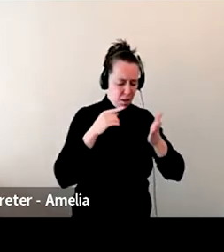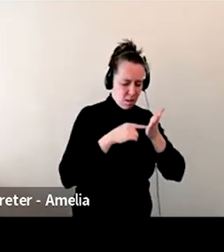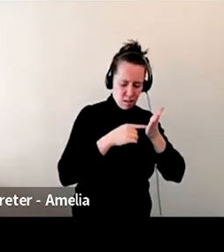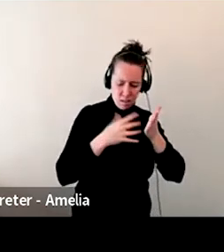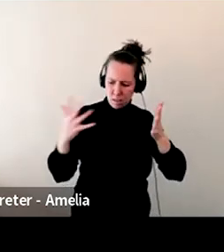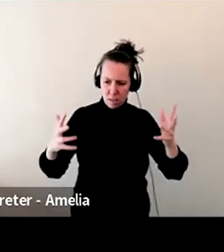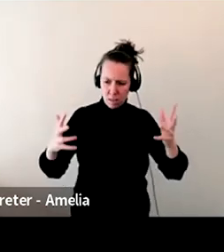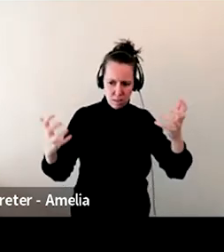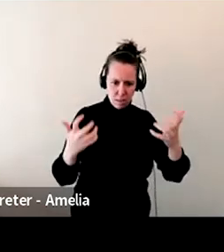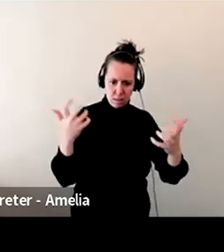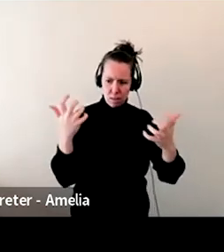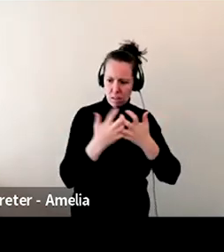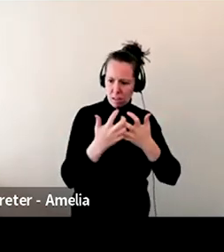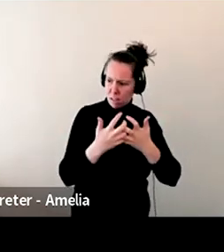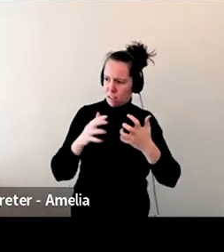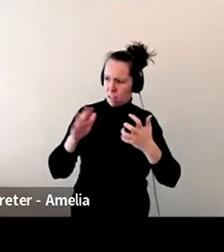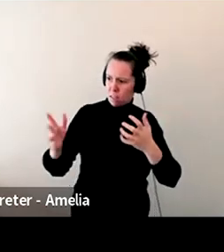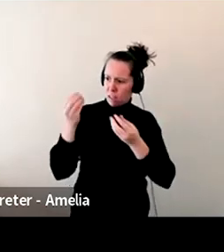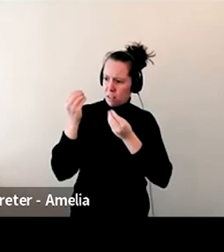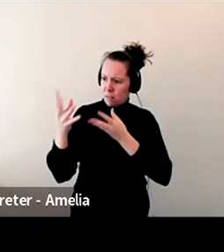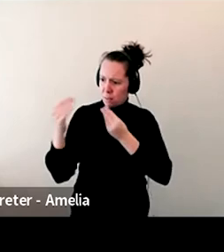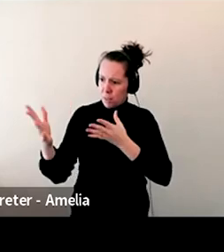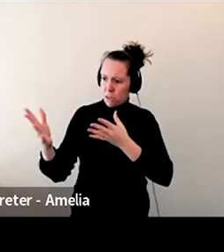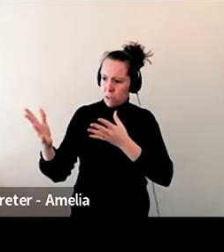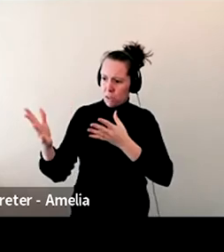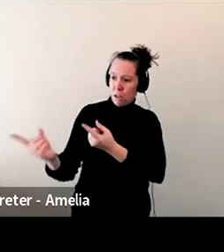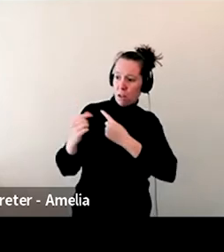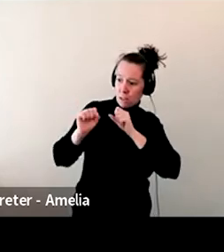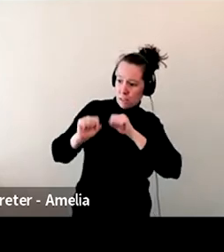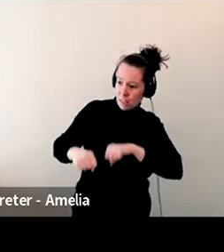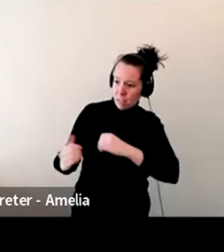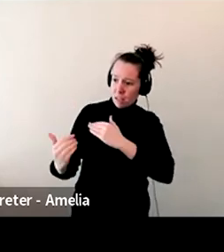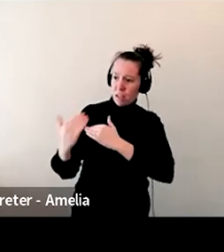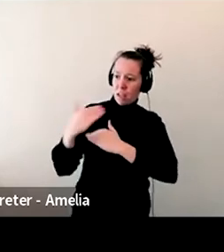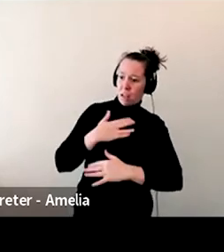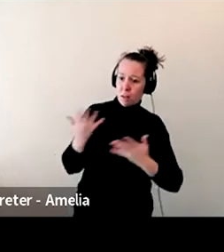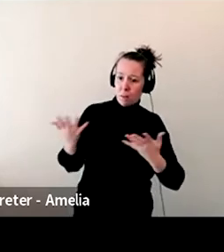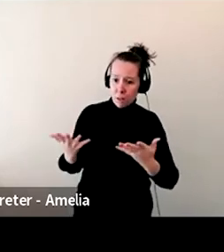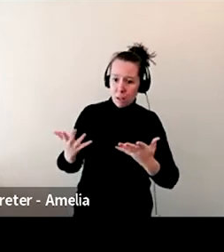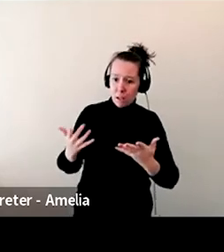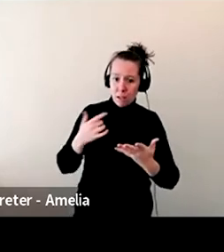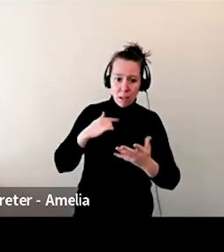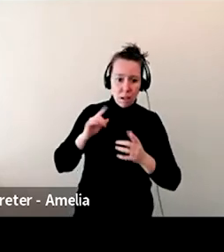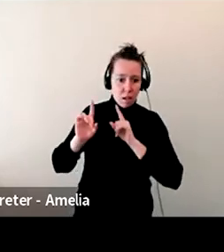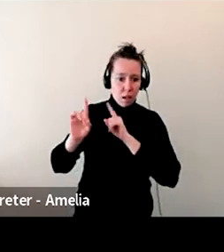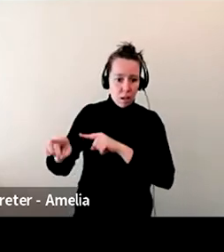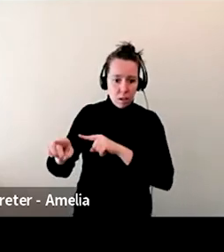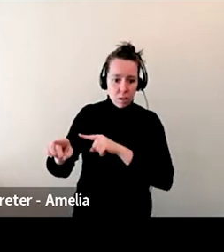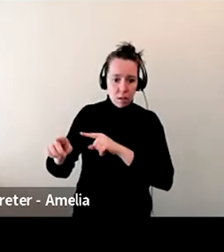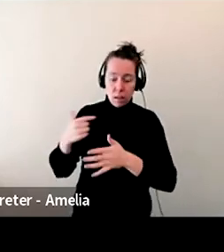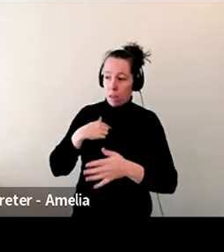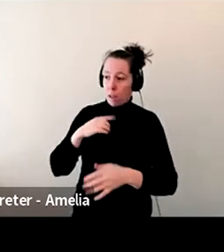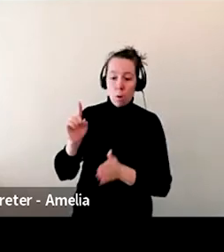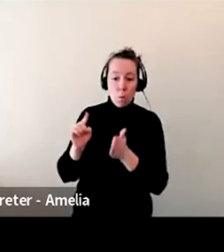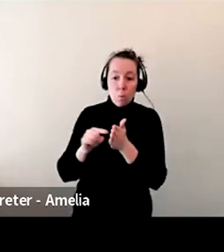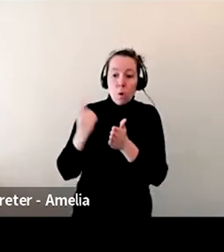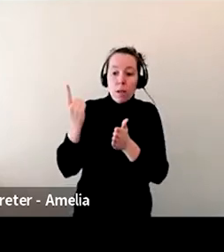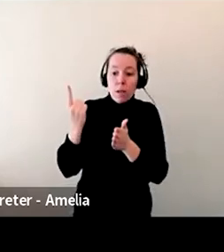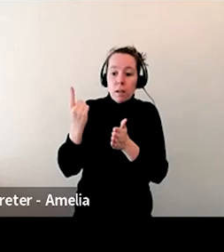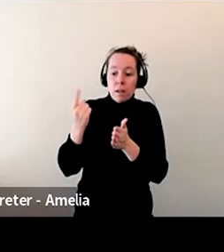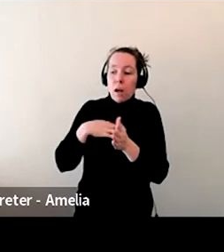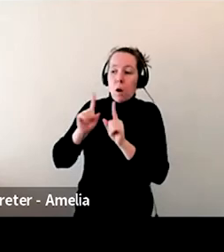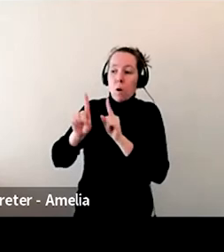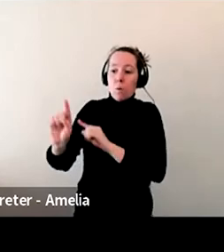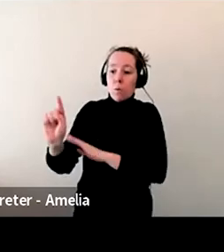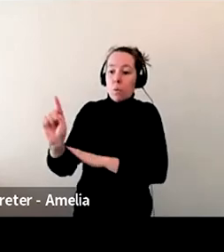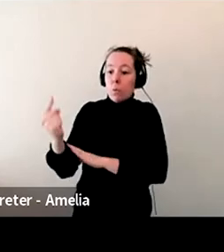random things ship and don't ship. And what I put in one order, just send me one bill, please. Thank you. I, we will